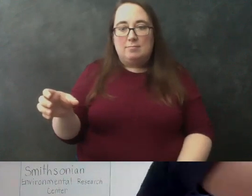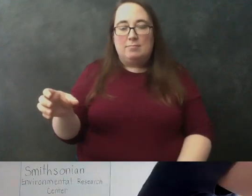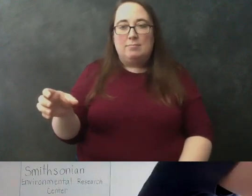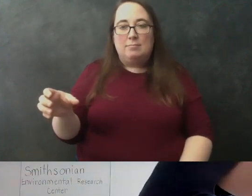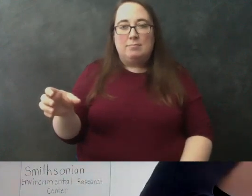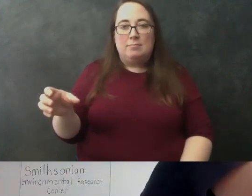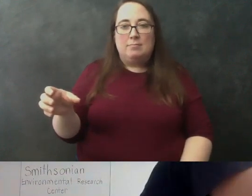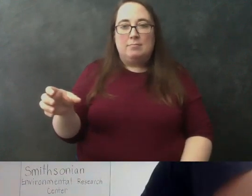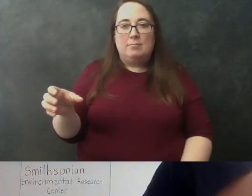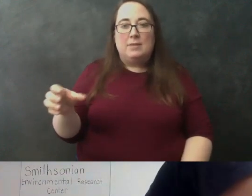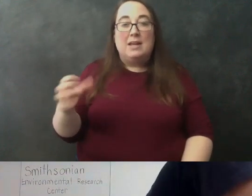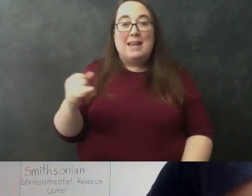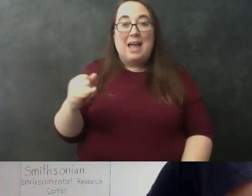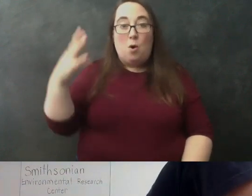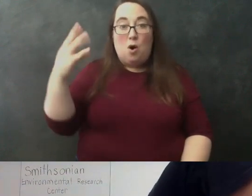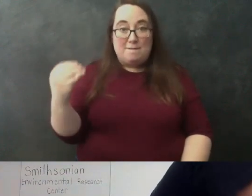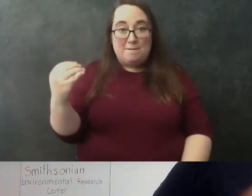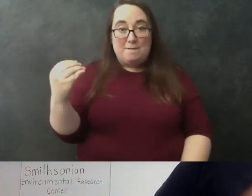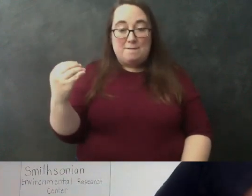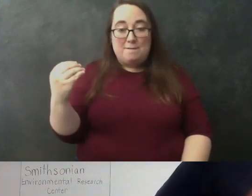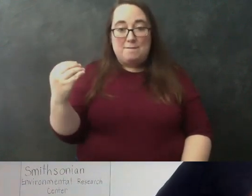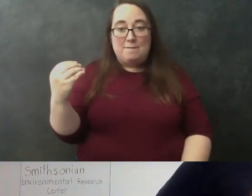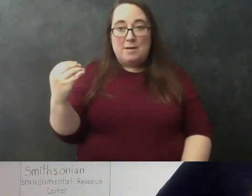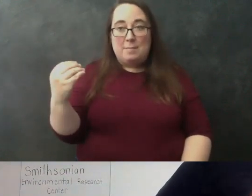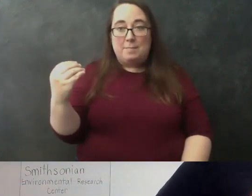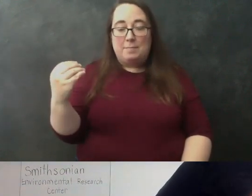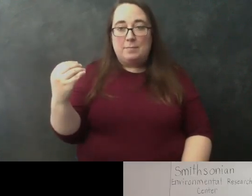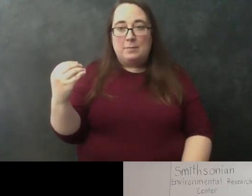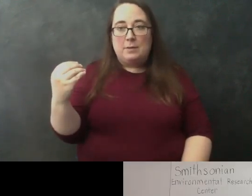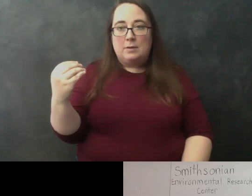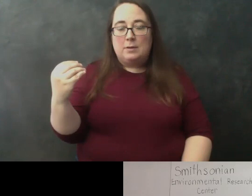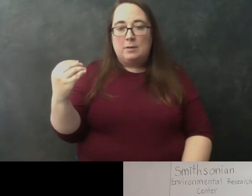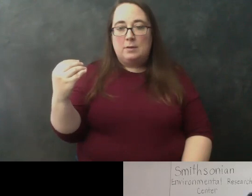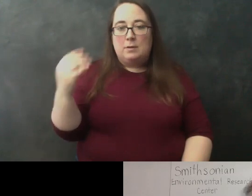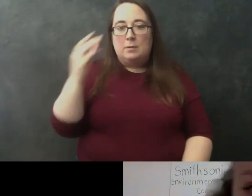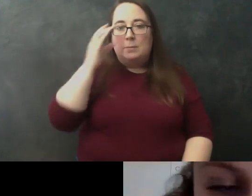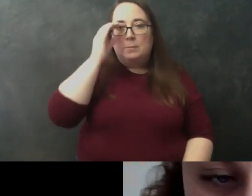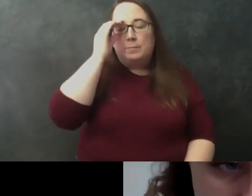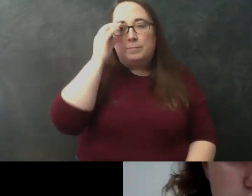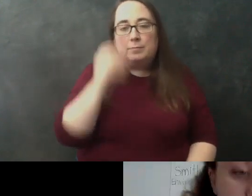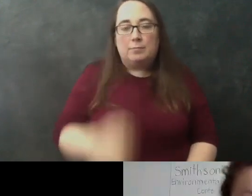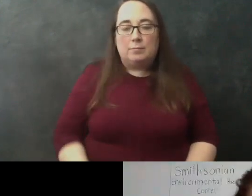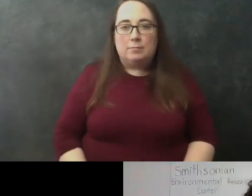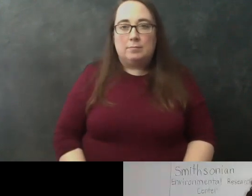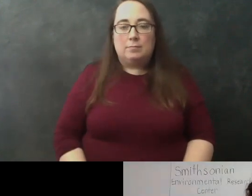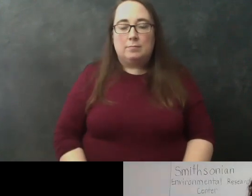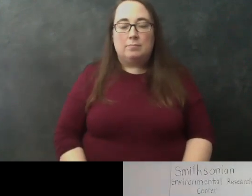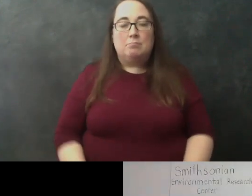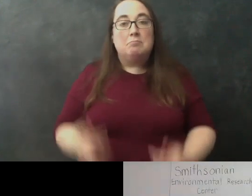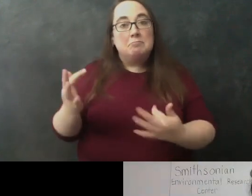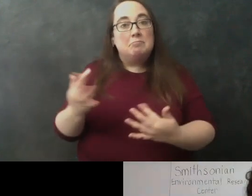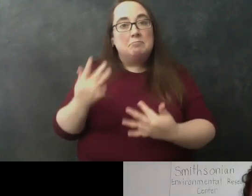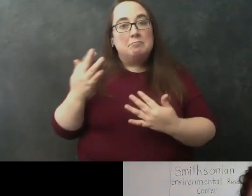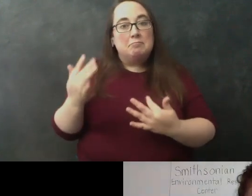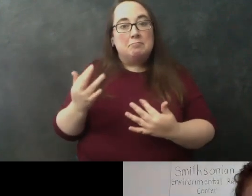camera off and then oh i'll turn that off and while we're waiting for that to